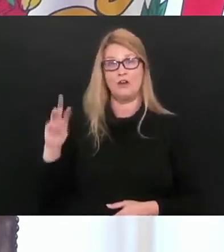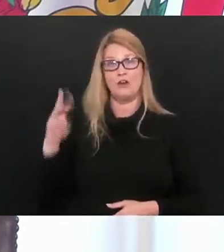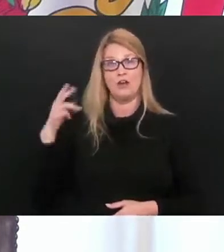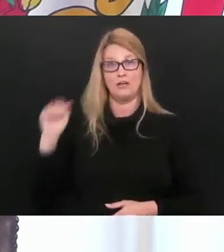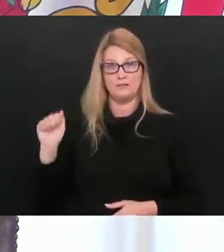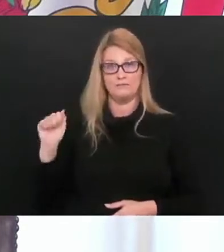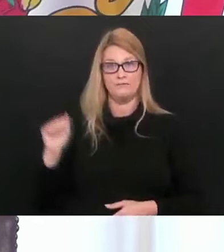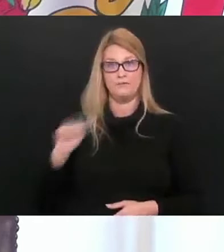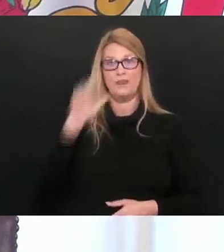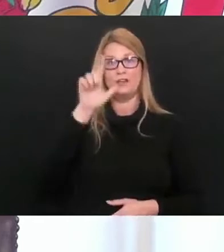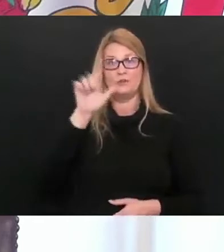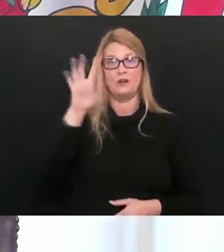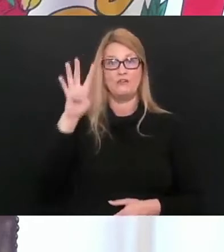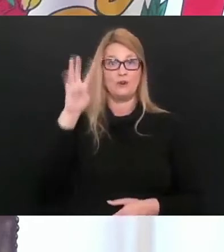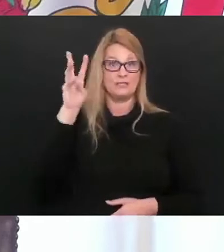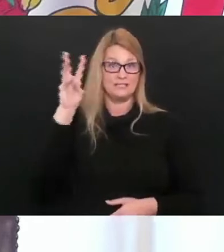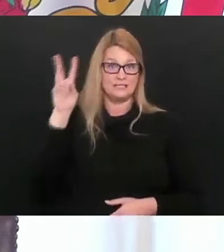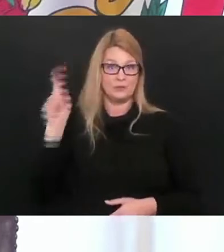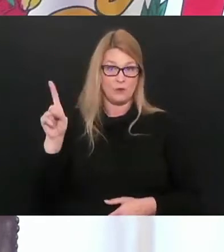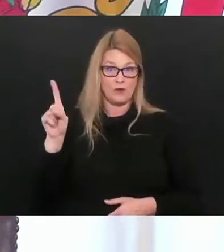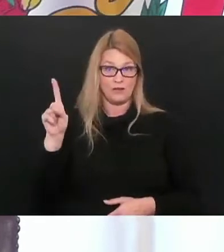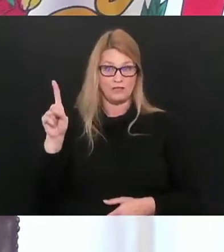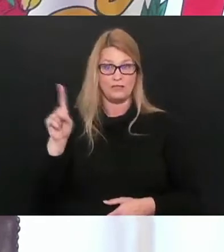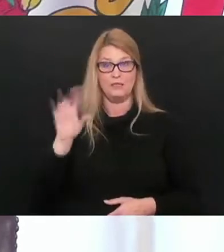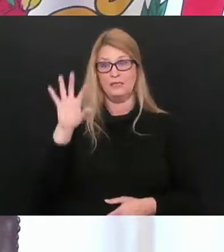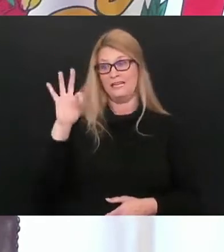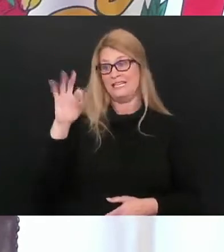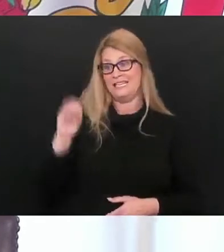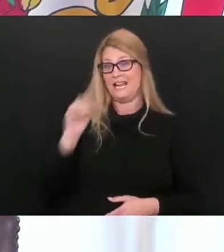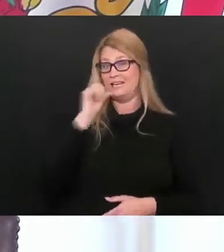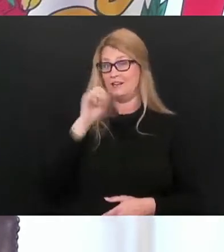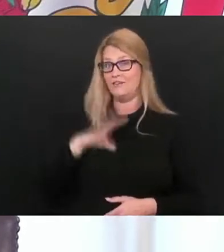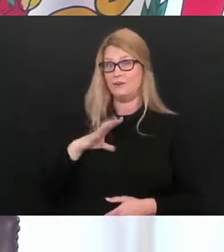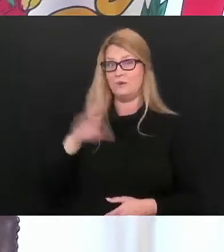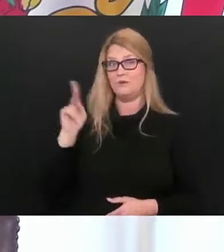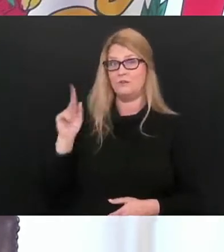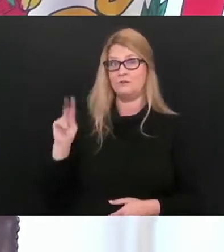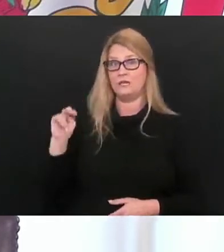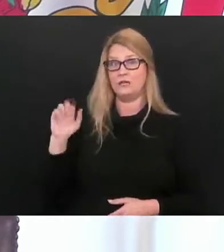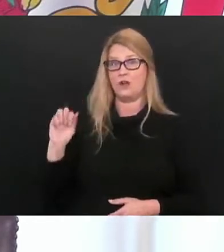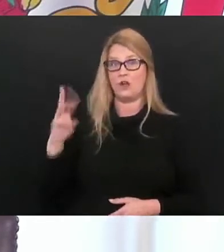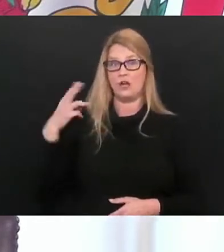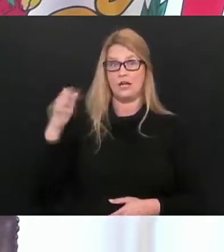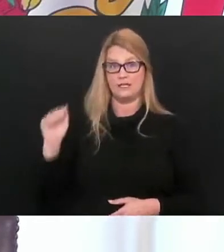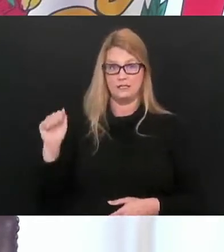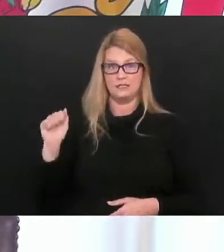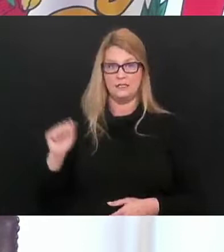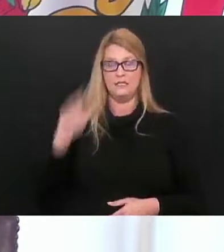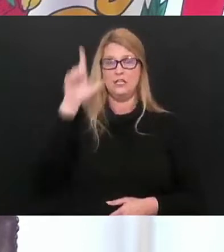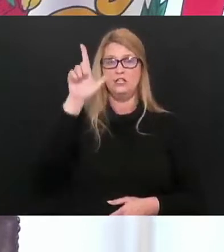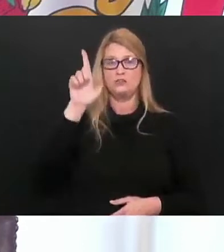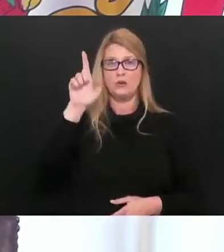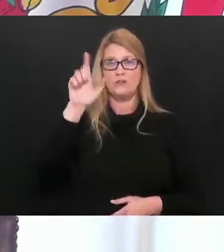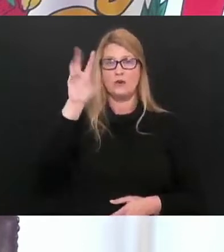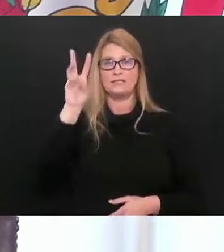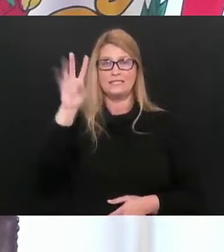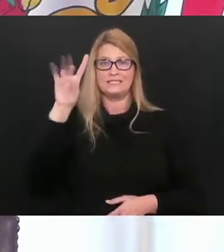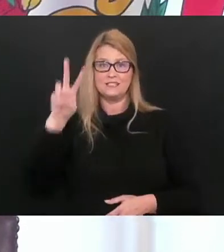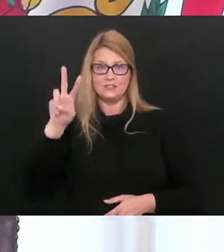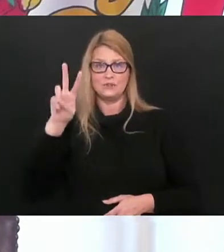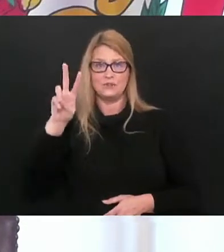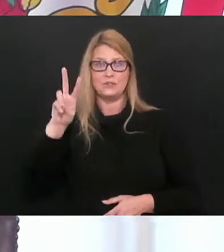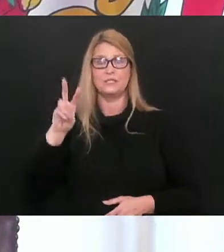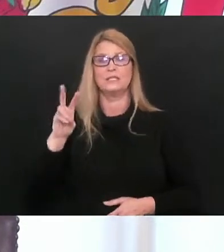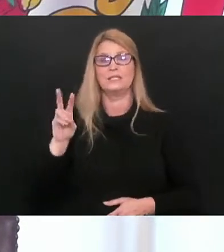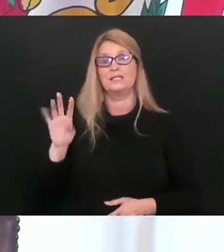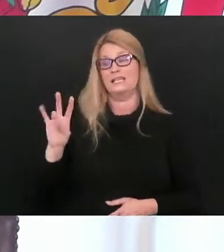Our 2,461st death is a 90-year-old female from Kanawha County. Our 2,462nd death